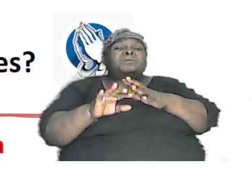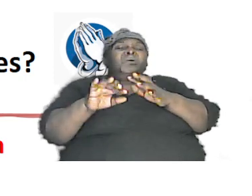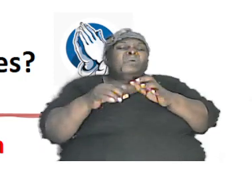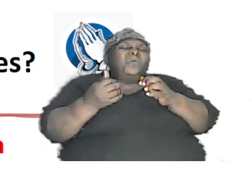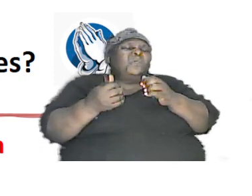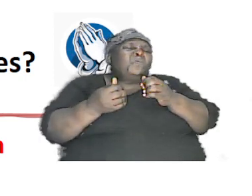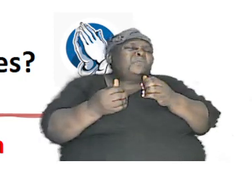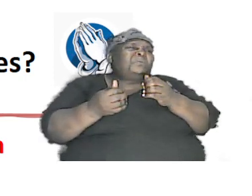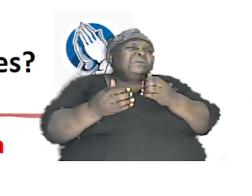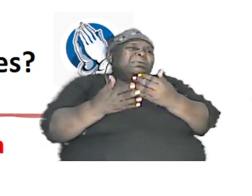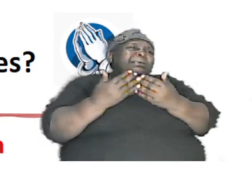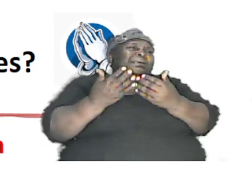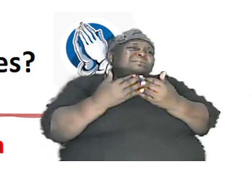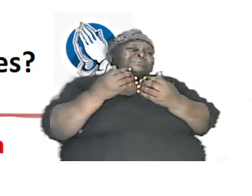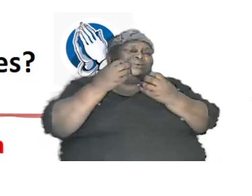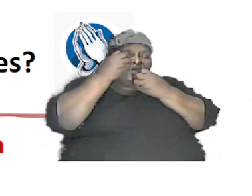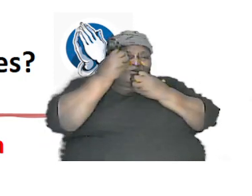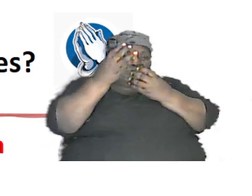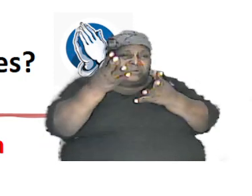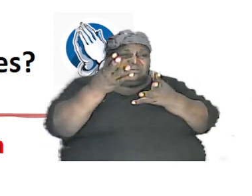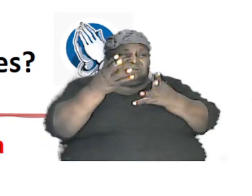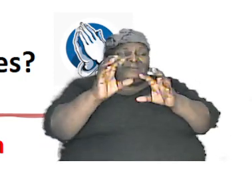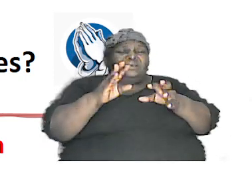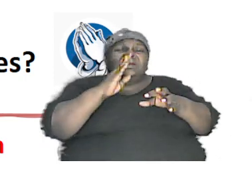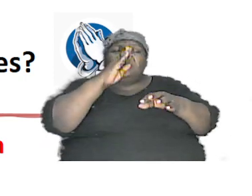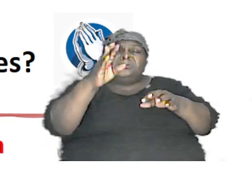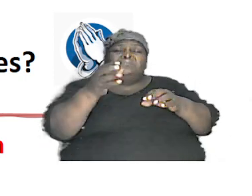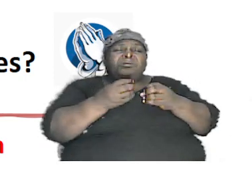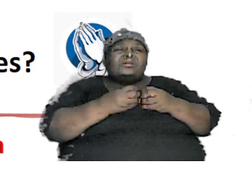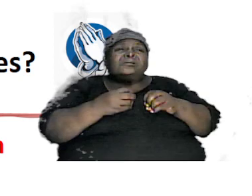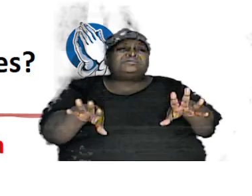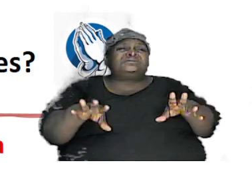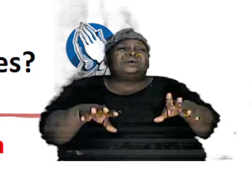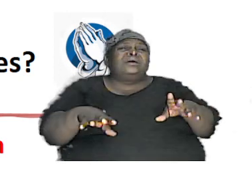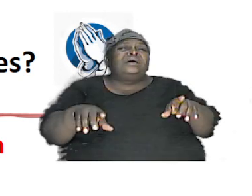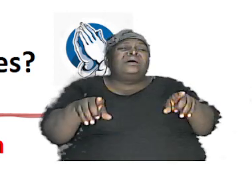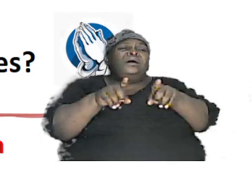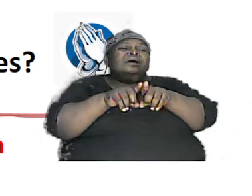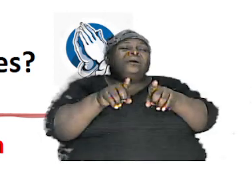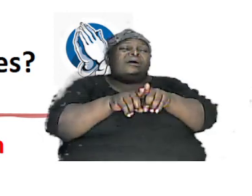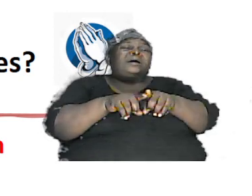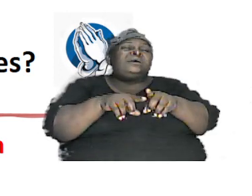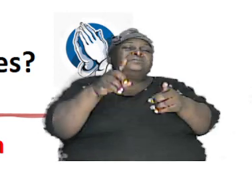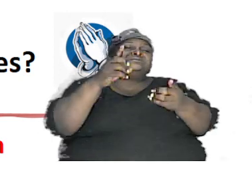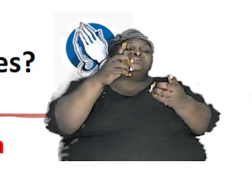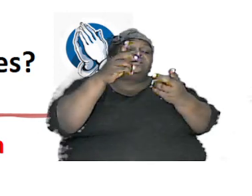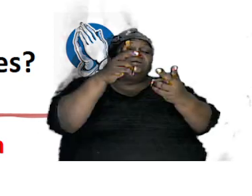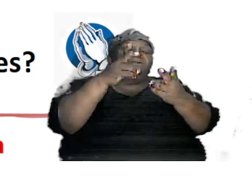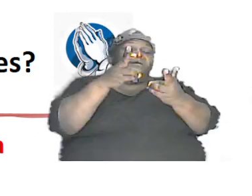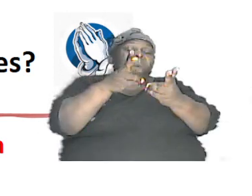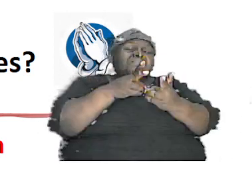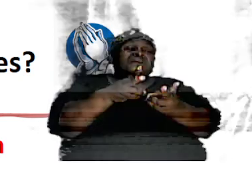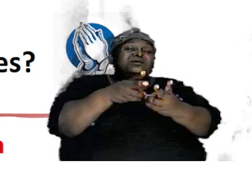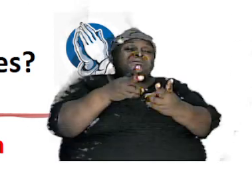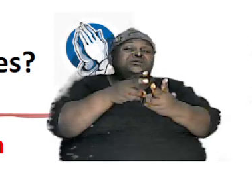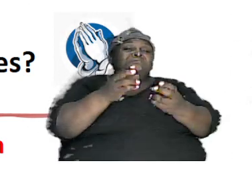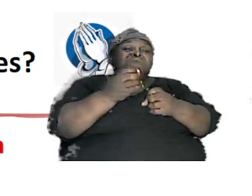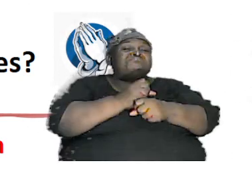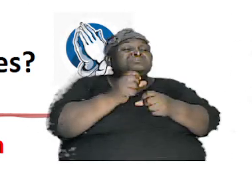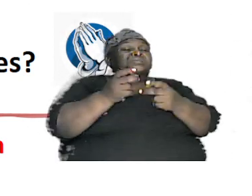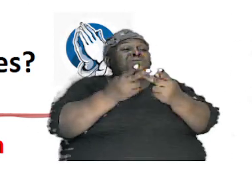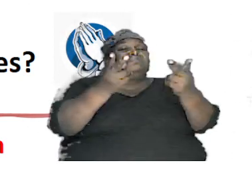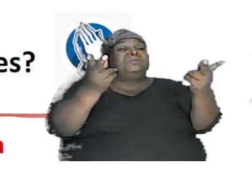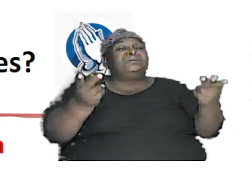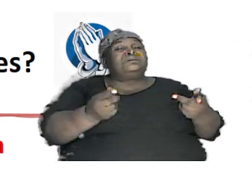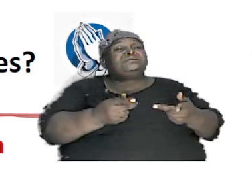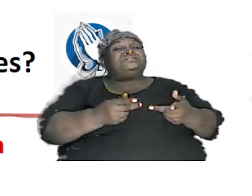information can be lost as mating takes place and there's a wide gene pool you know in